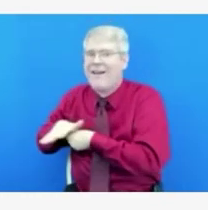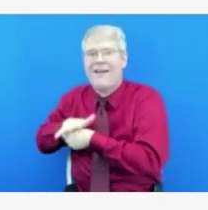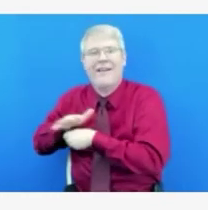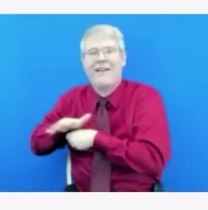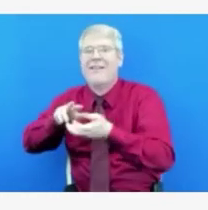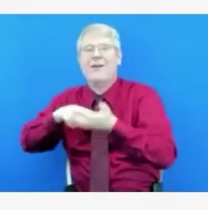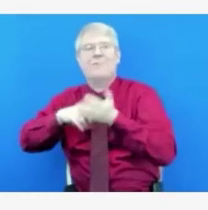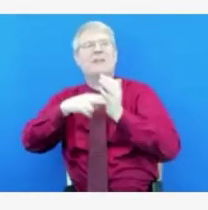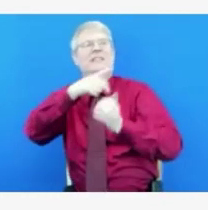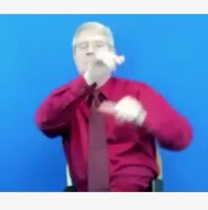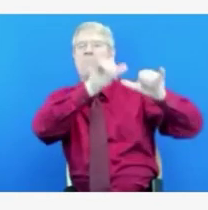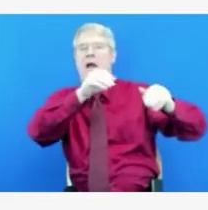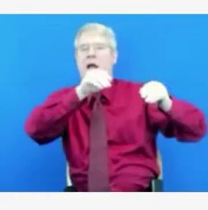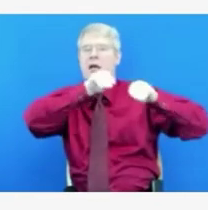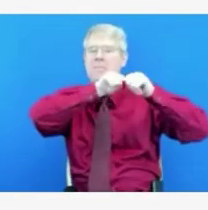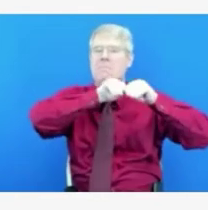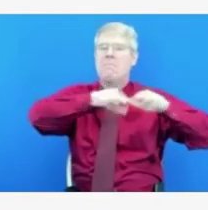future.